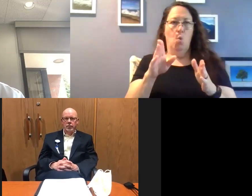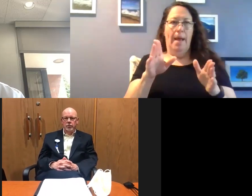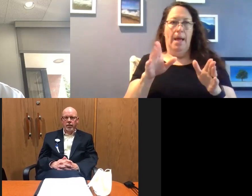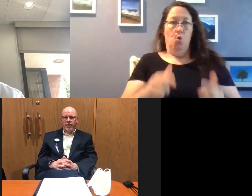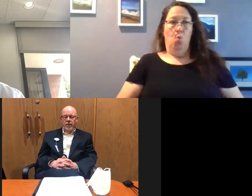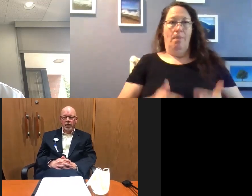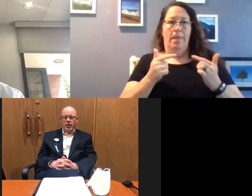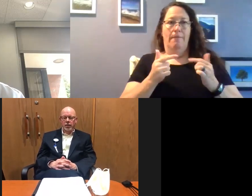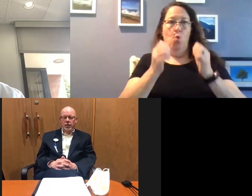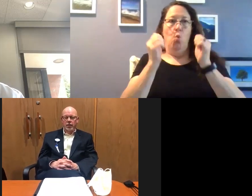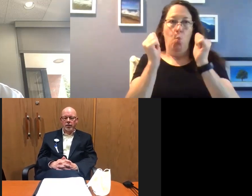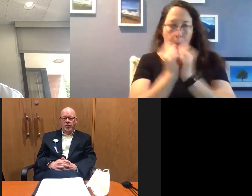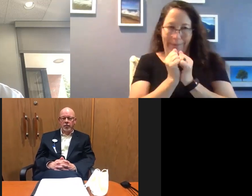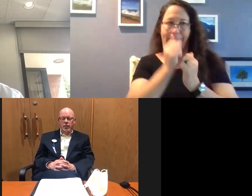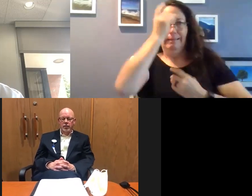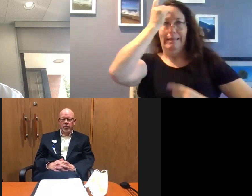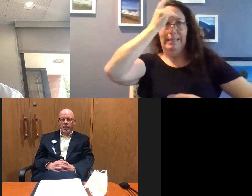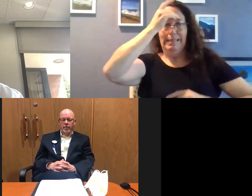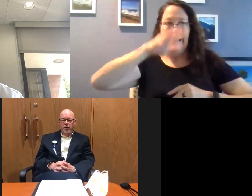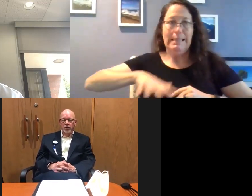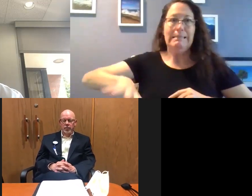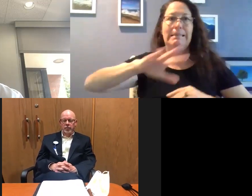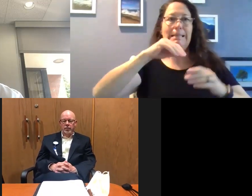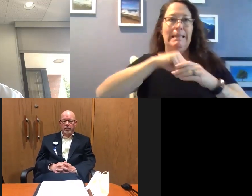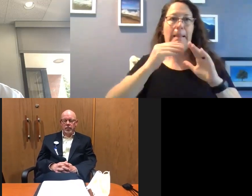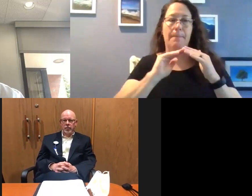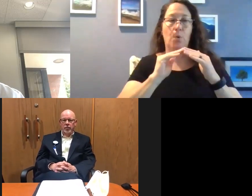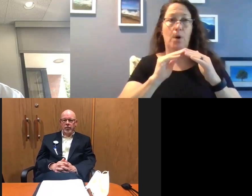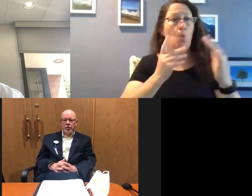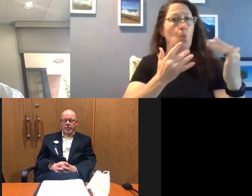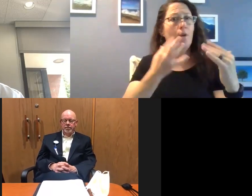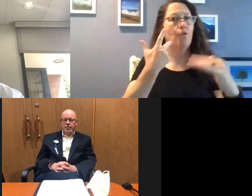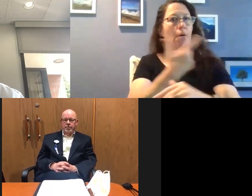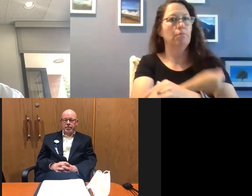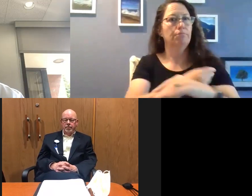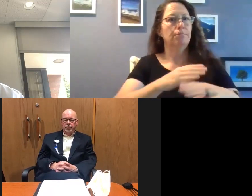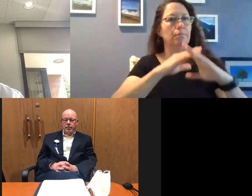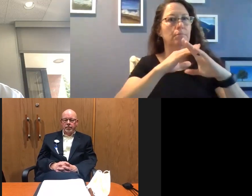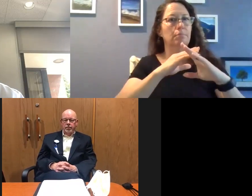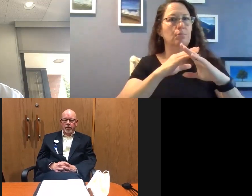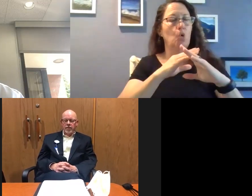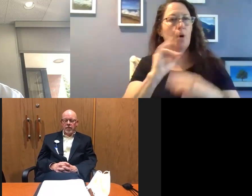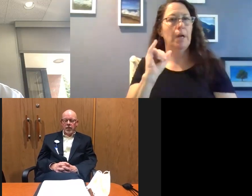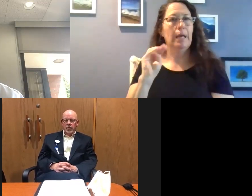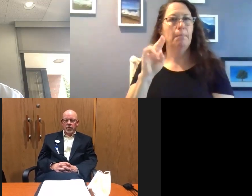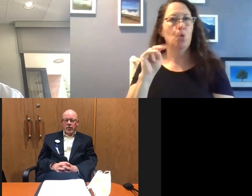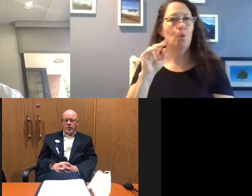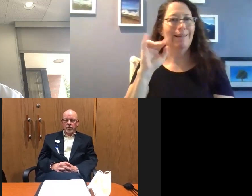how to coexist with this disease until we can get an effective vaccine or herd immunity. I would